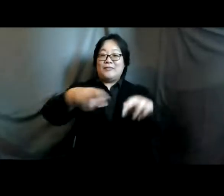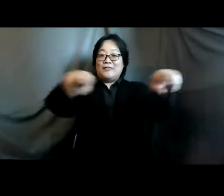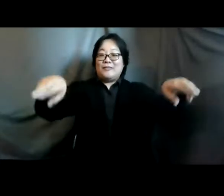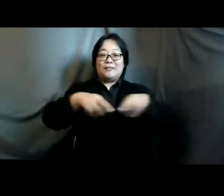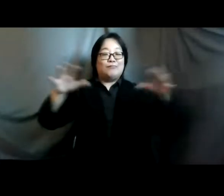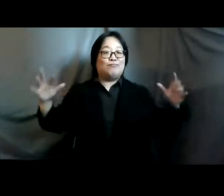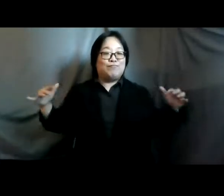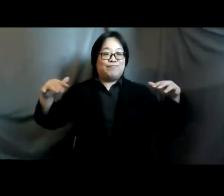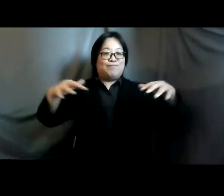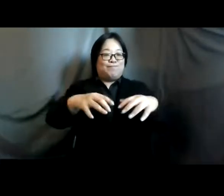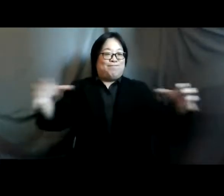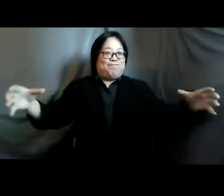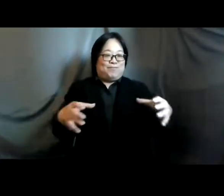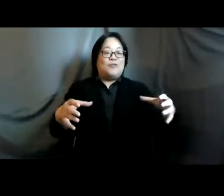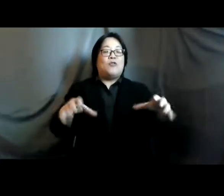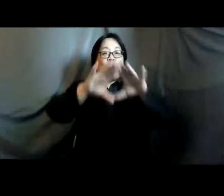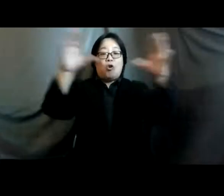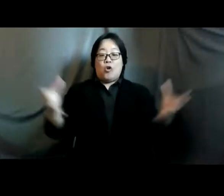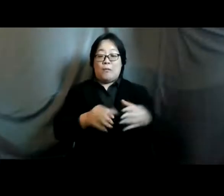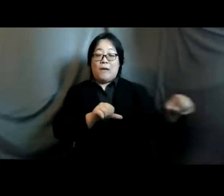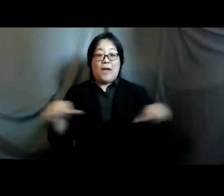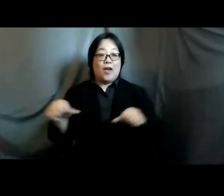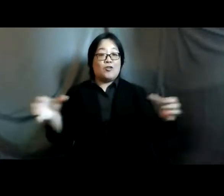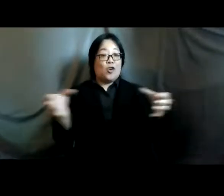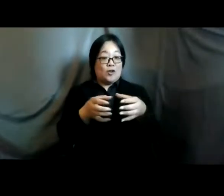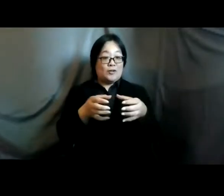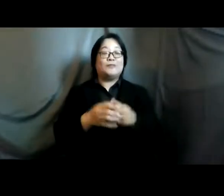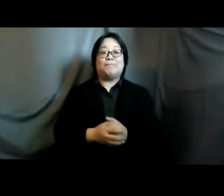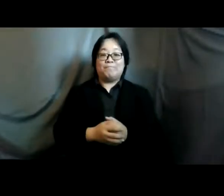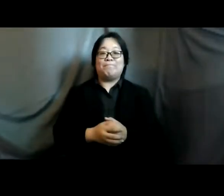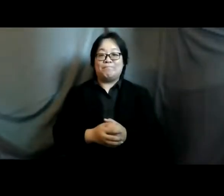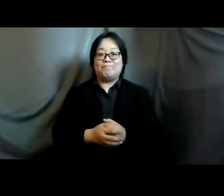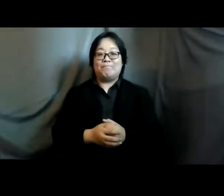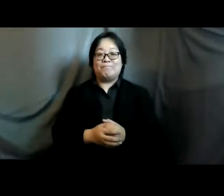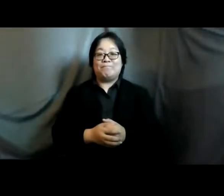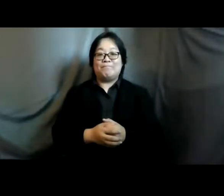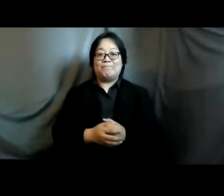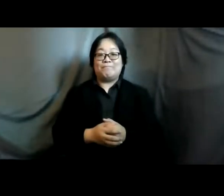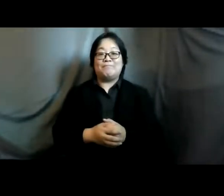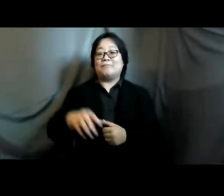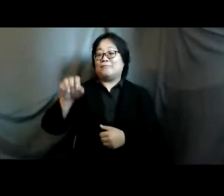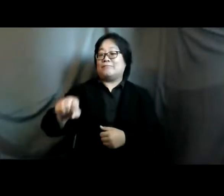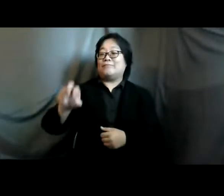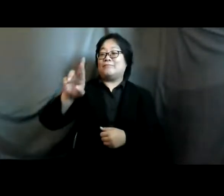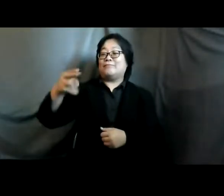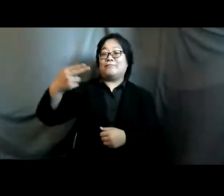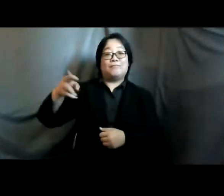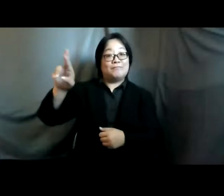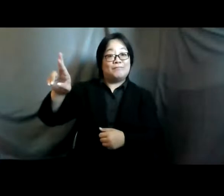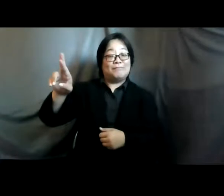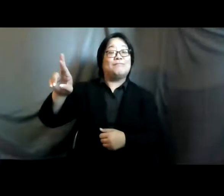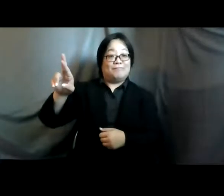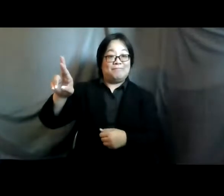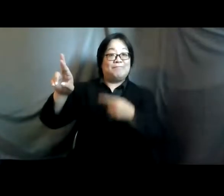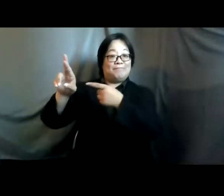for the global action coalition on body autonomy and srhr under the auspices of the